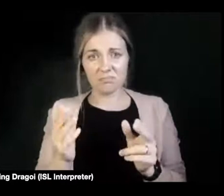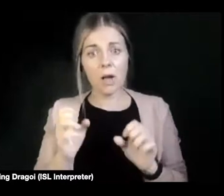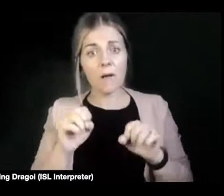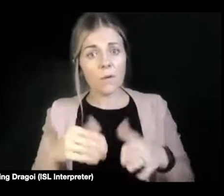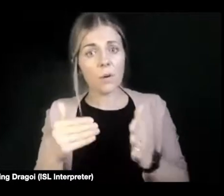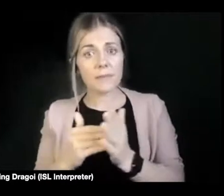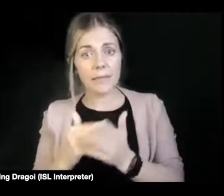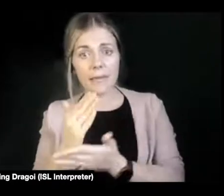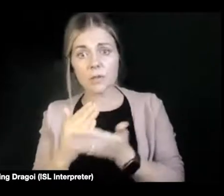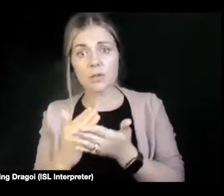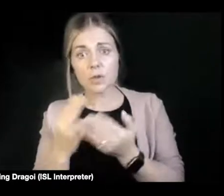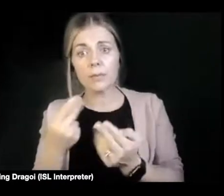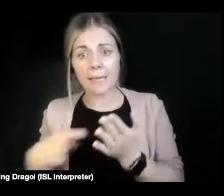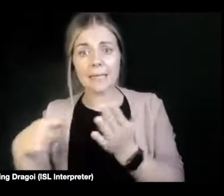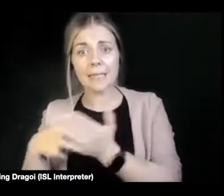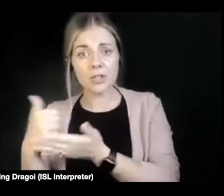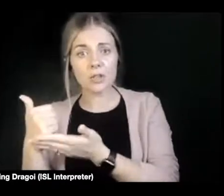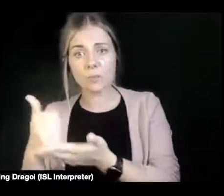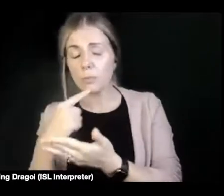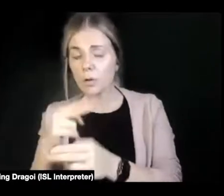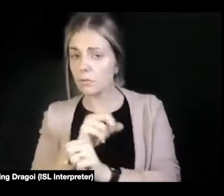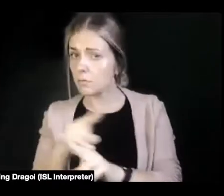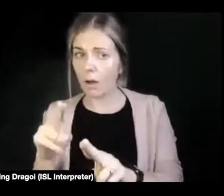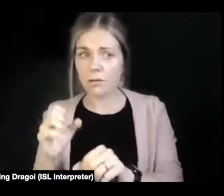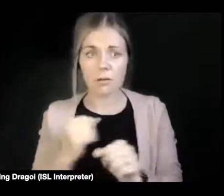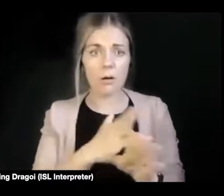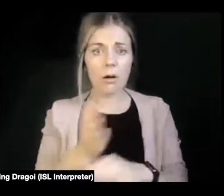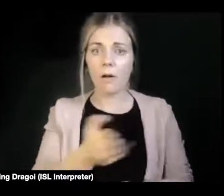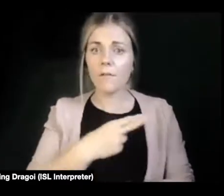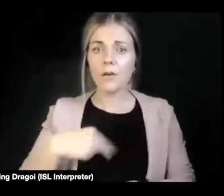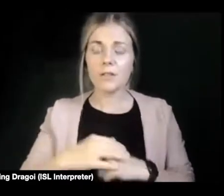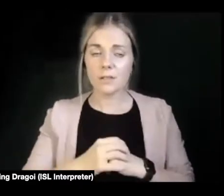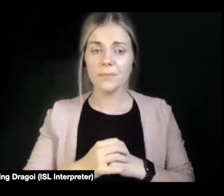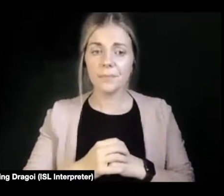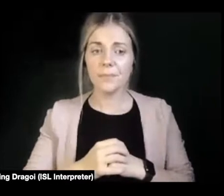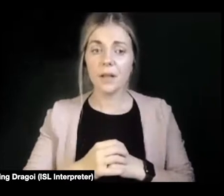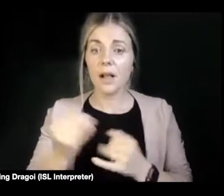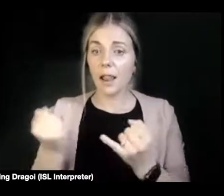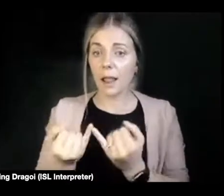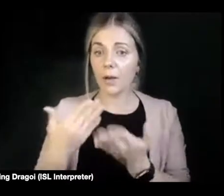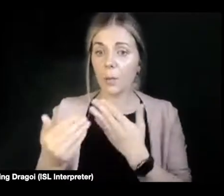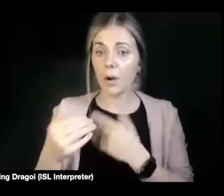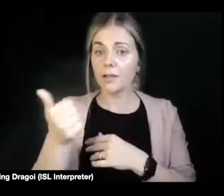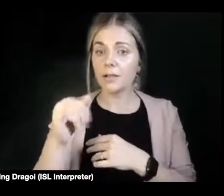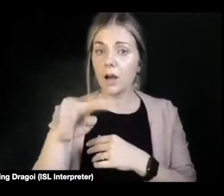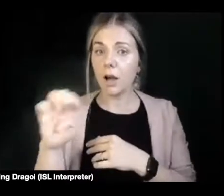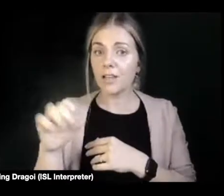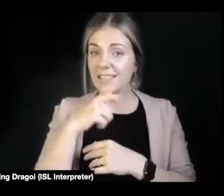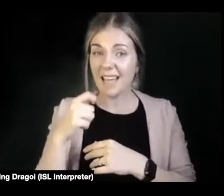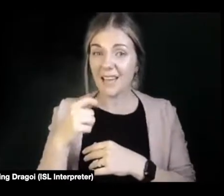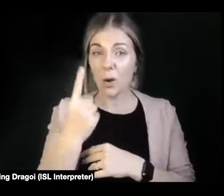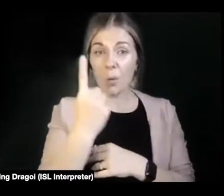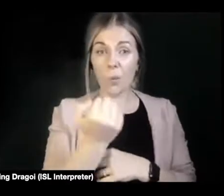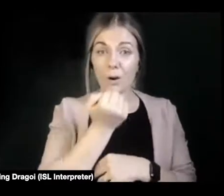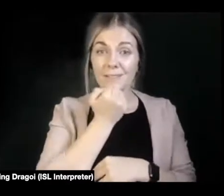do need additional support, but not all of us. I'm sure Lincoln and what Anya said, that they're one size to stop at all. And